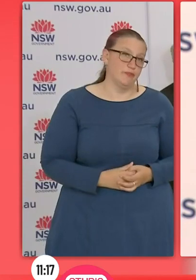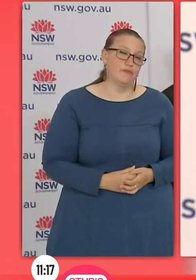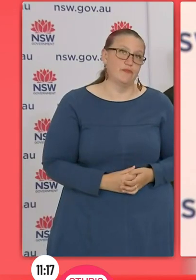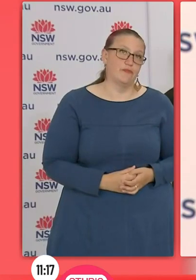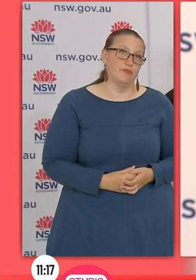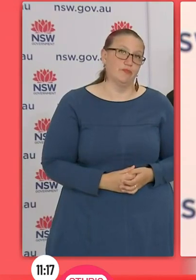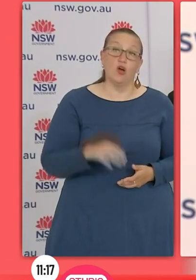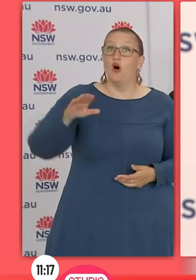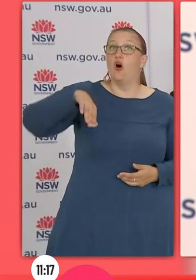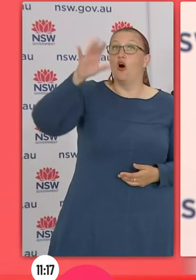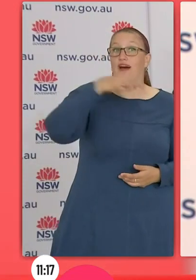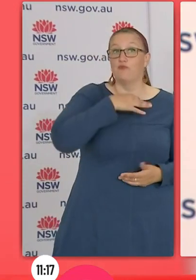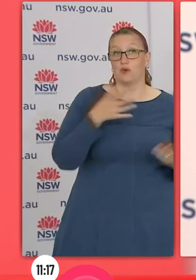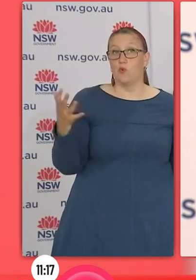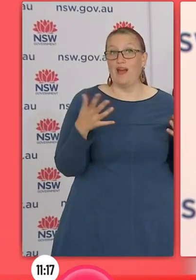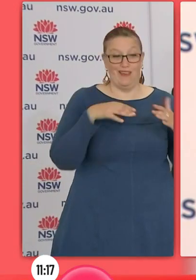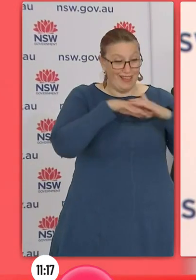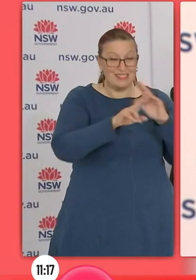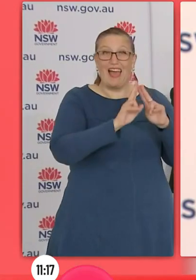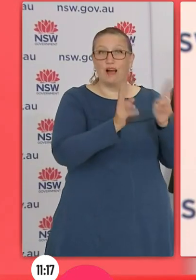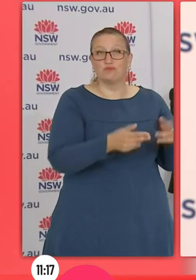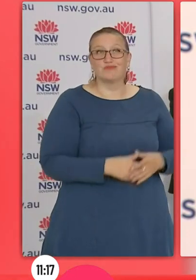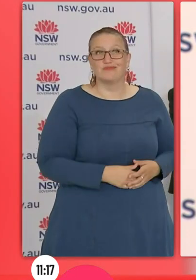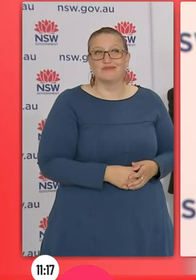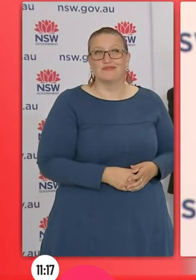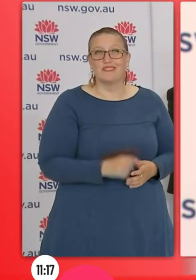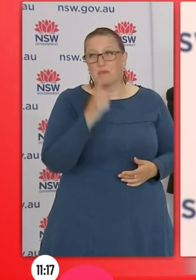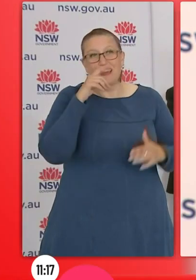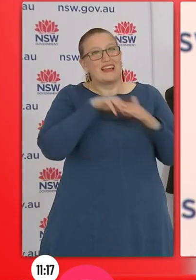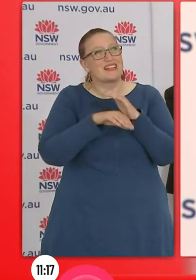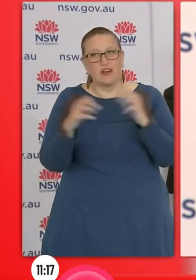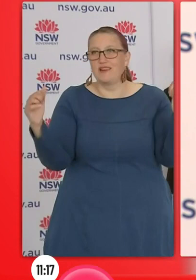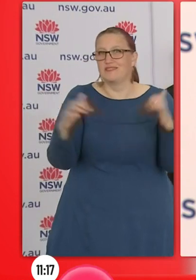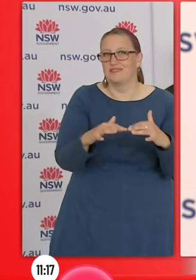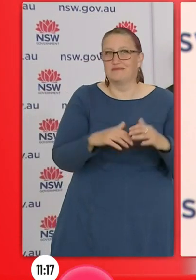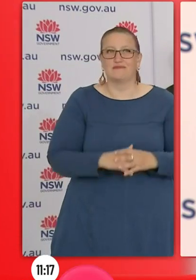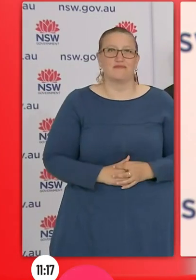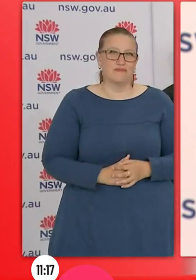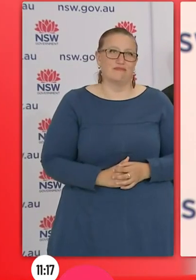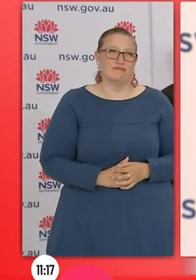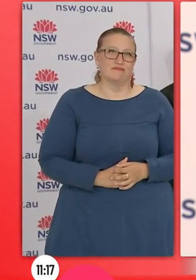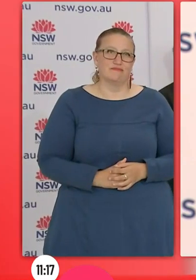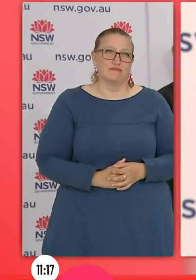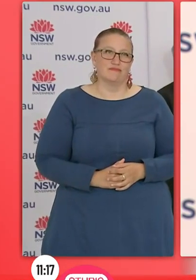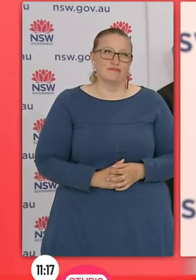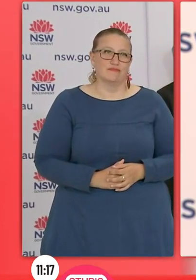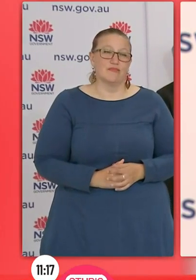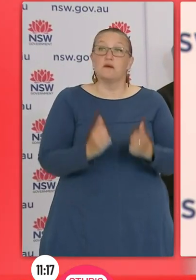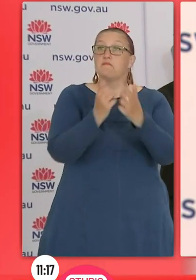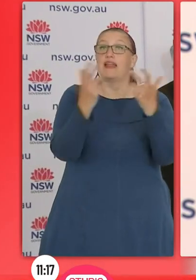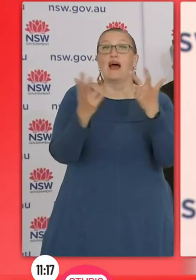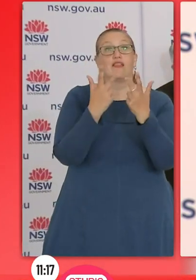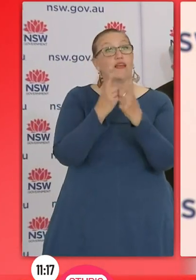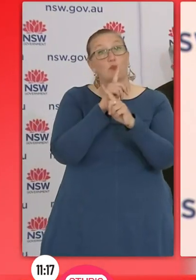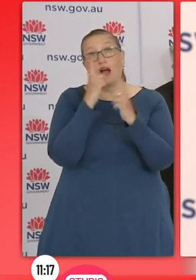Indoor gatherings or people coming to your home are high risk. But outside of that, if there are many, many things we can't do now, we should